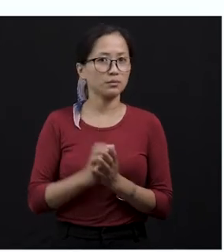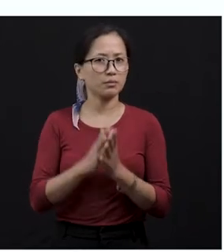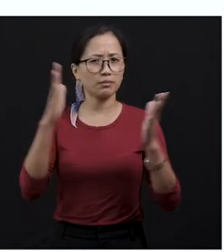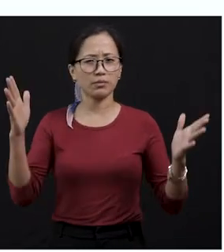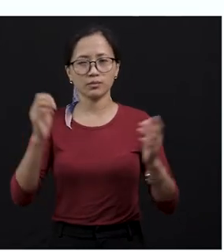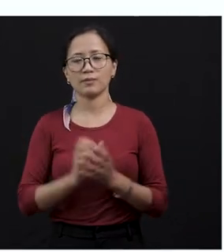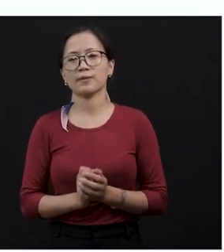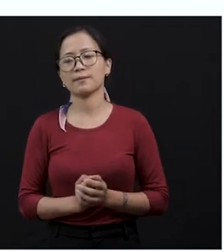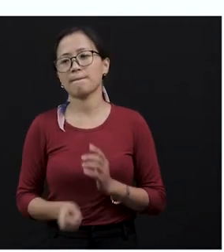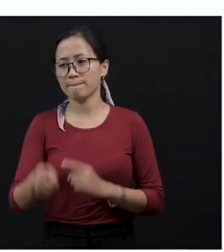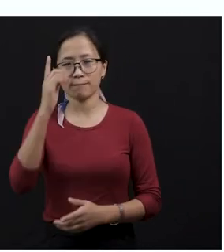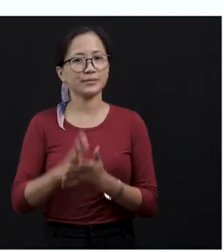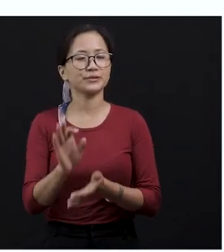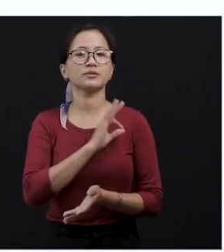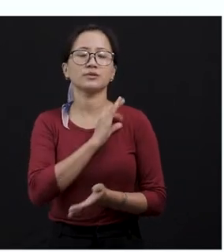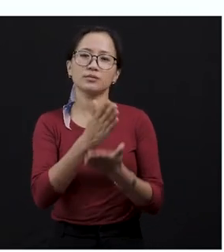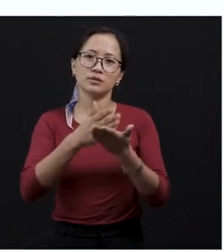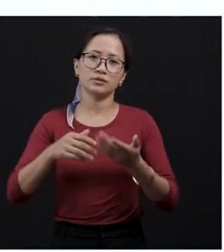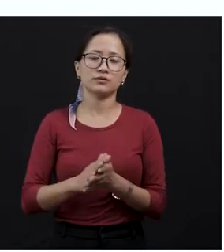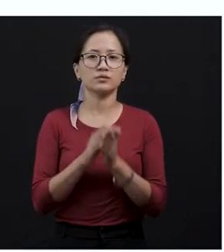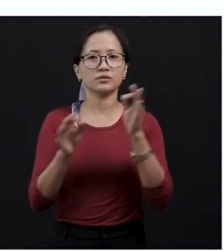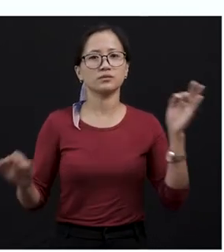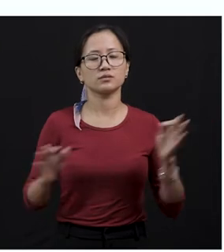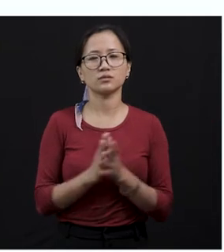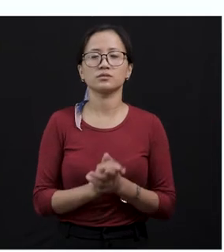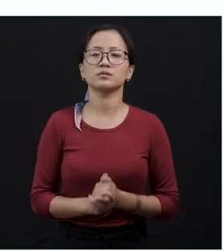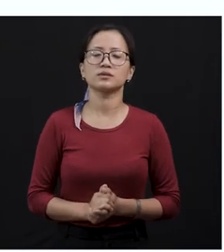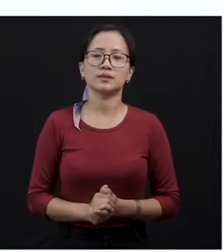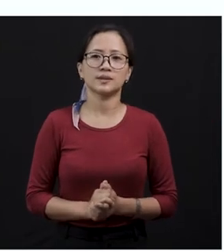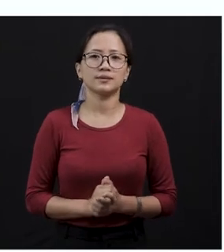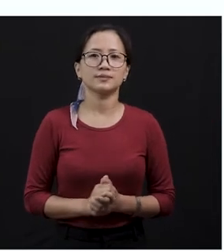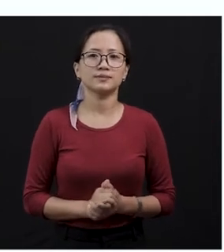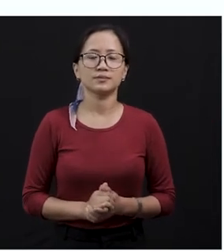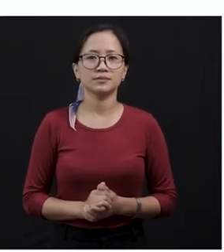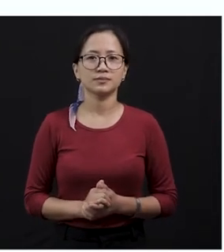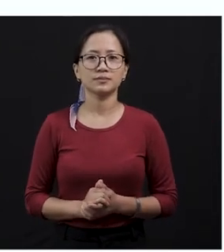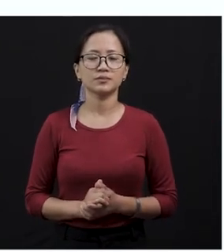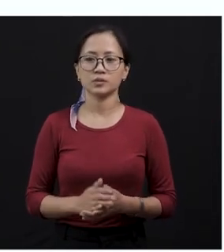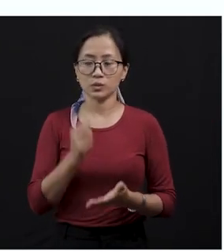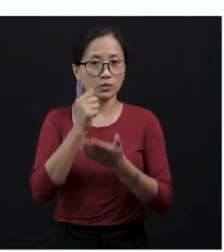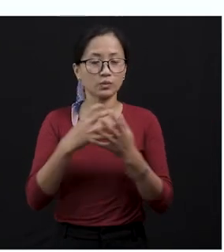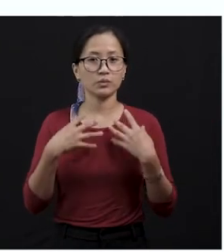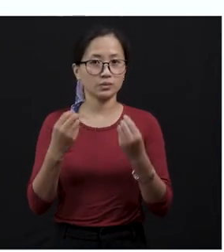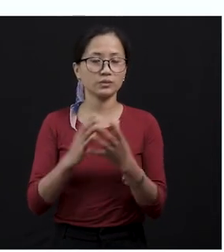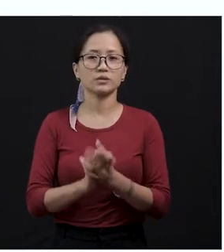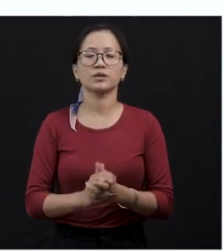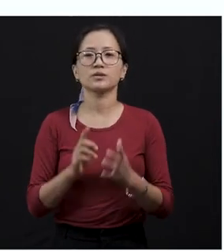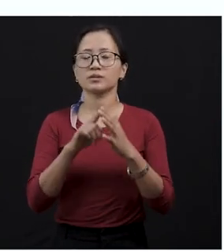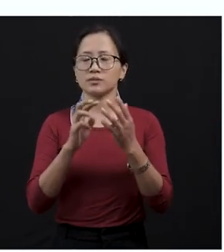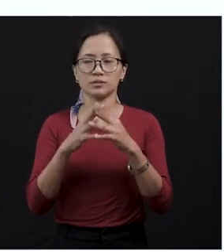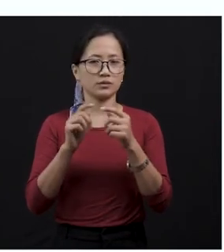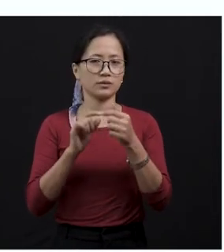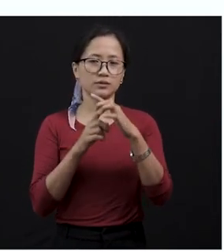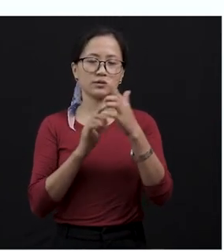most interesting part of the story because we have left from the battle, right? I'm sure you all would want to witness the battle that is